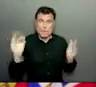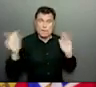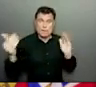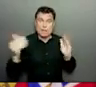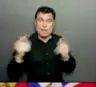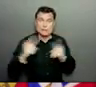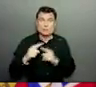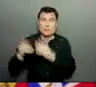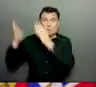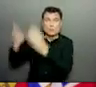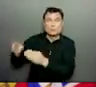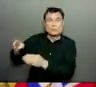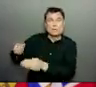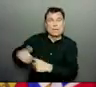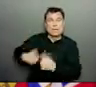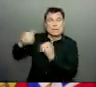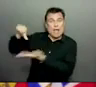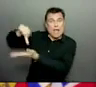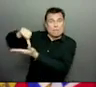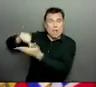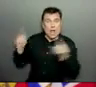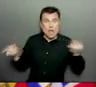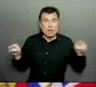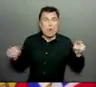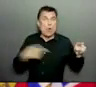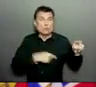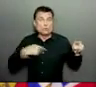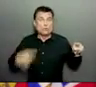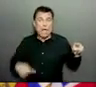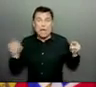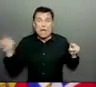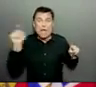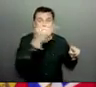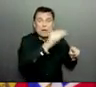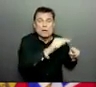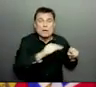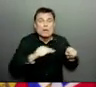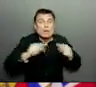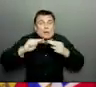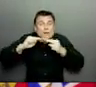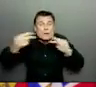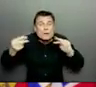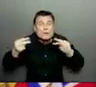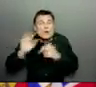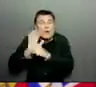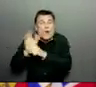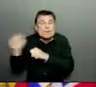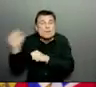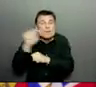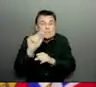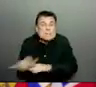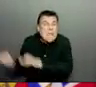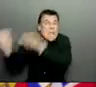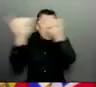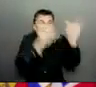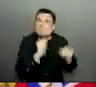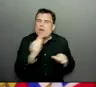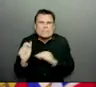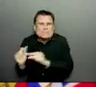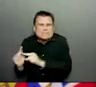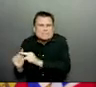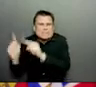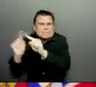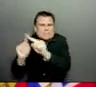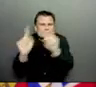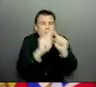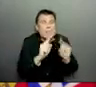What we see in what has arisen in the U.K. is a new variant that has a number of mutations, as